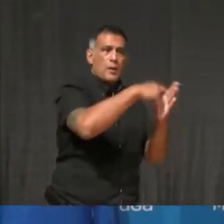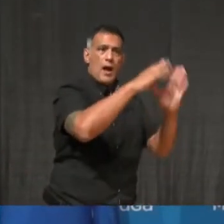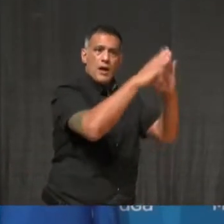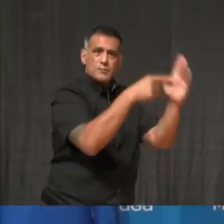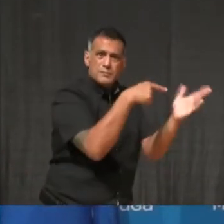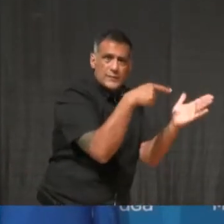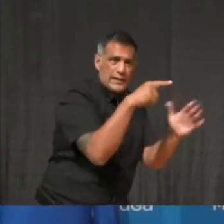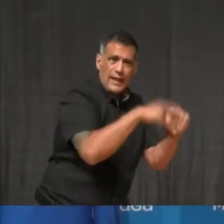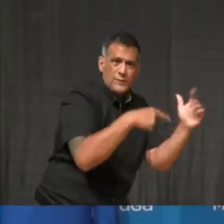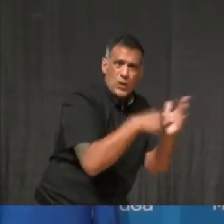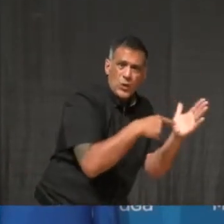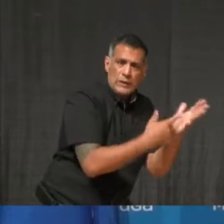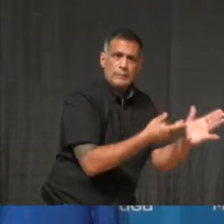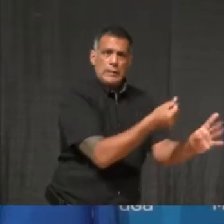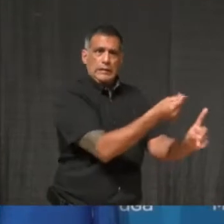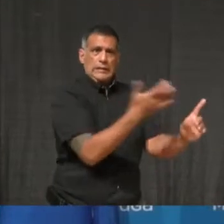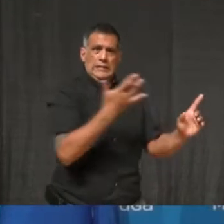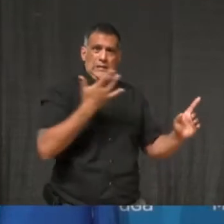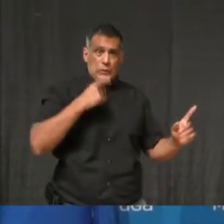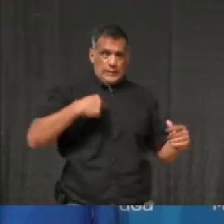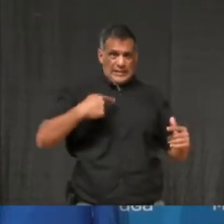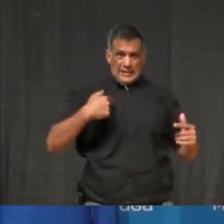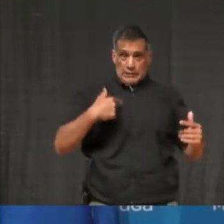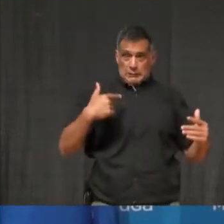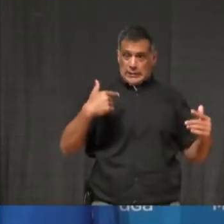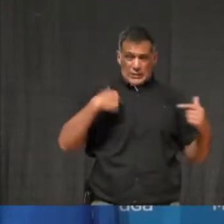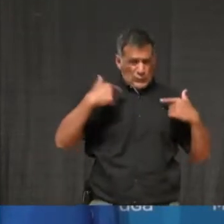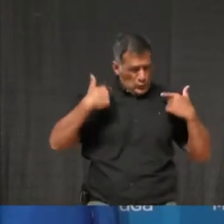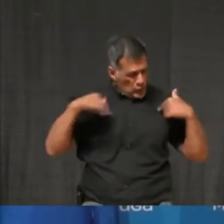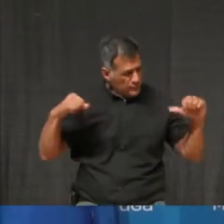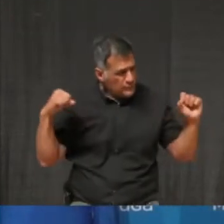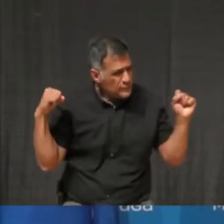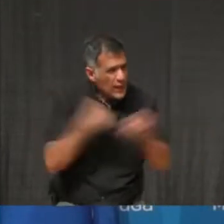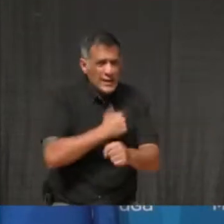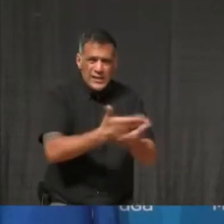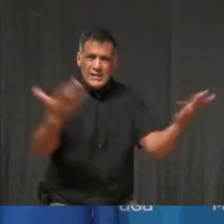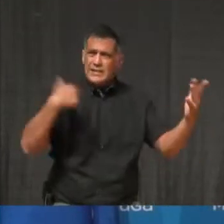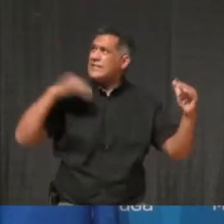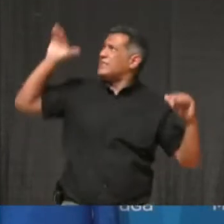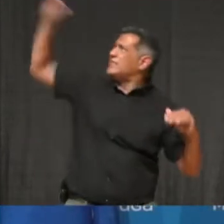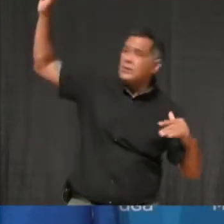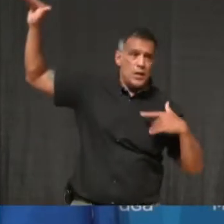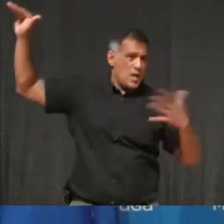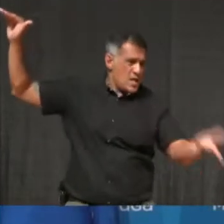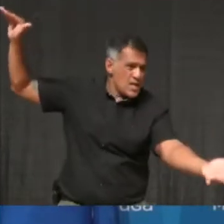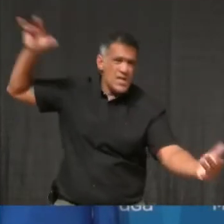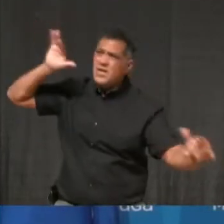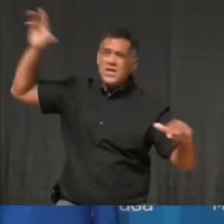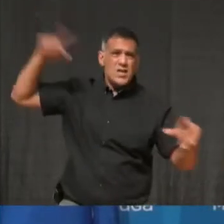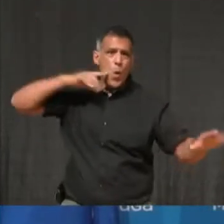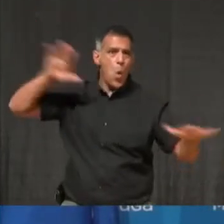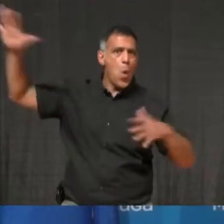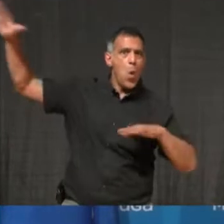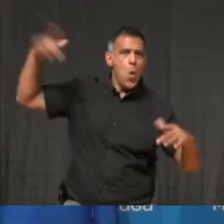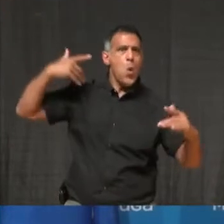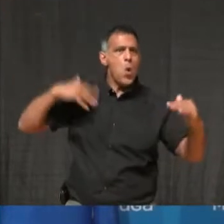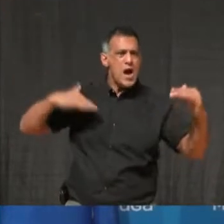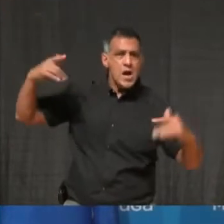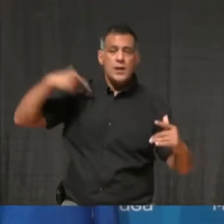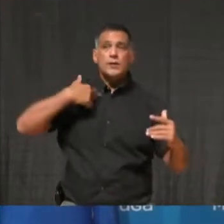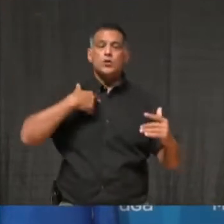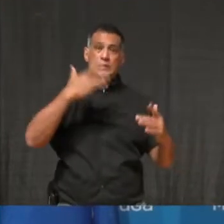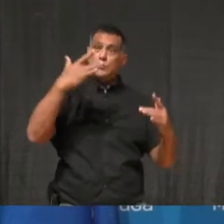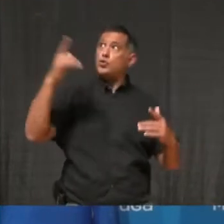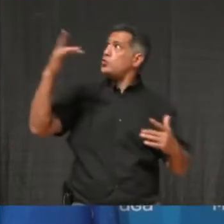I am fighting for you and I am doing everything in my power to make sure that your concerns are heard at all levels of government.